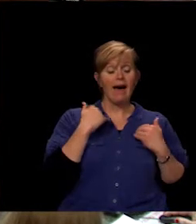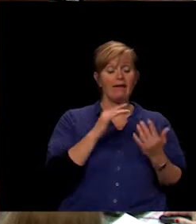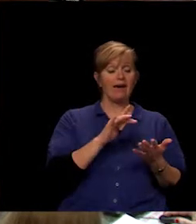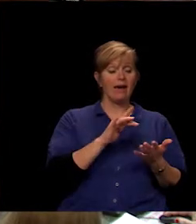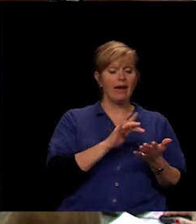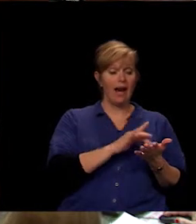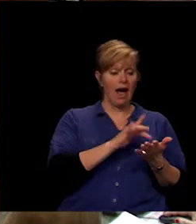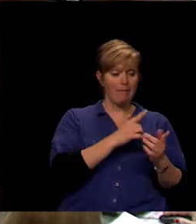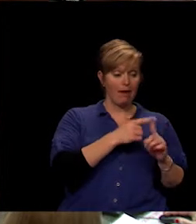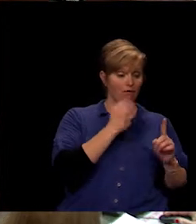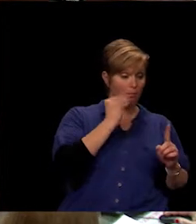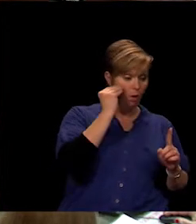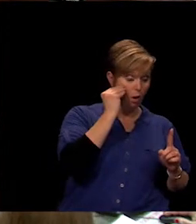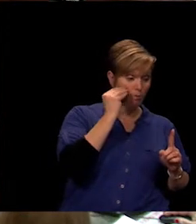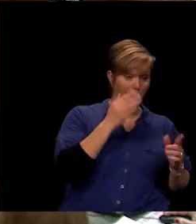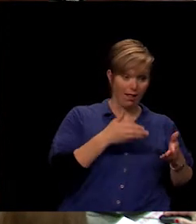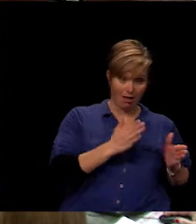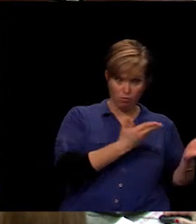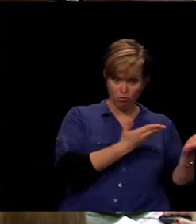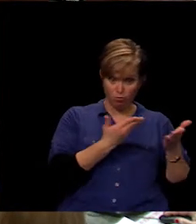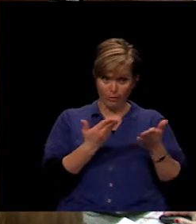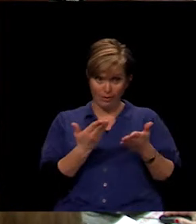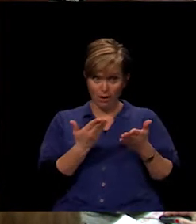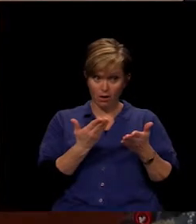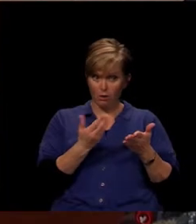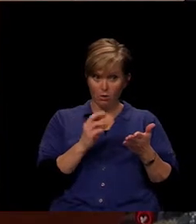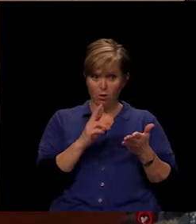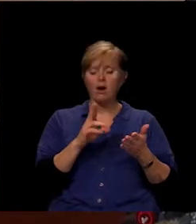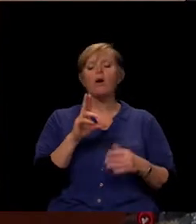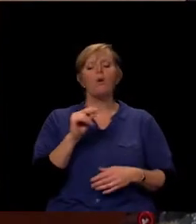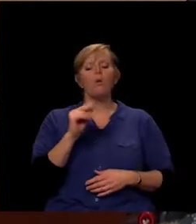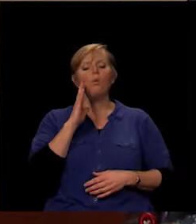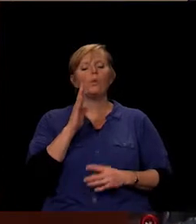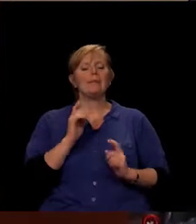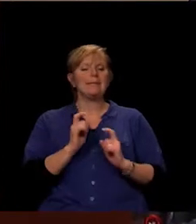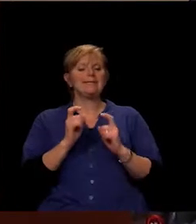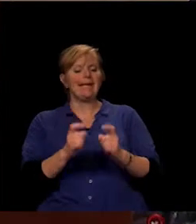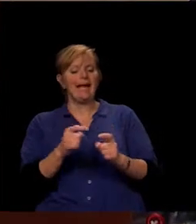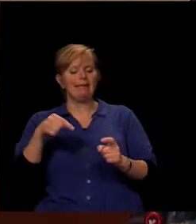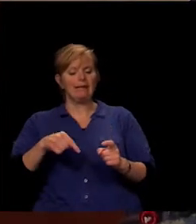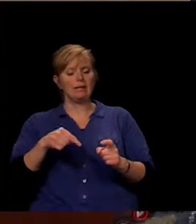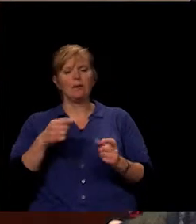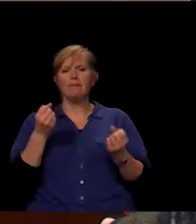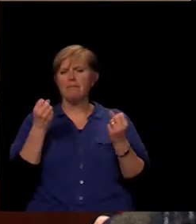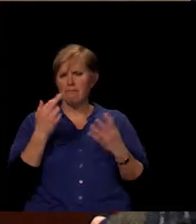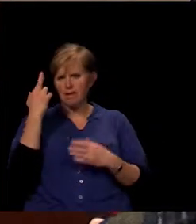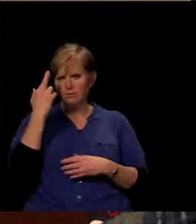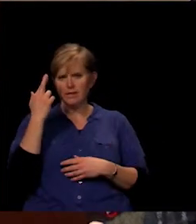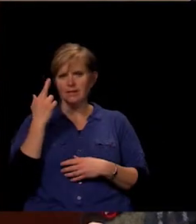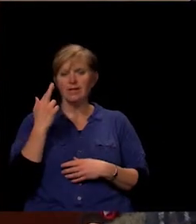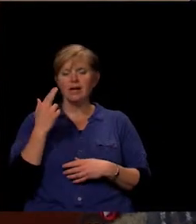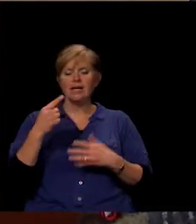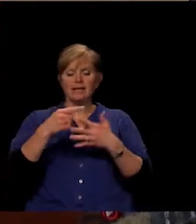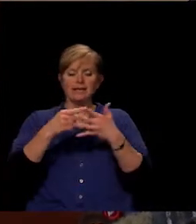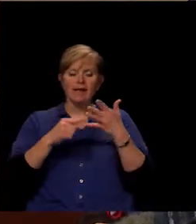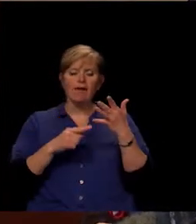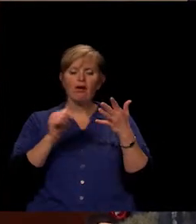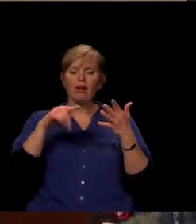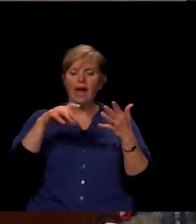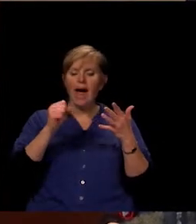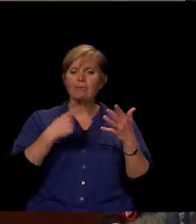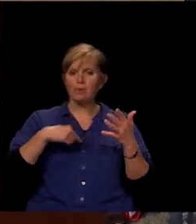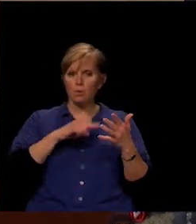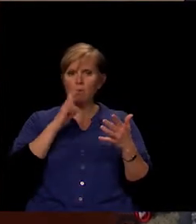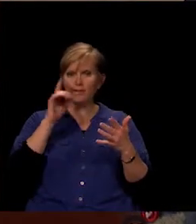one? They would be assigned this one. There's many reasons for that. Any of the apps that we have that we need to, we would,